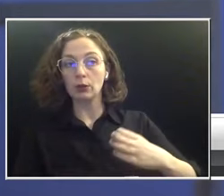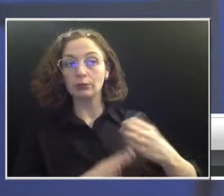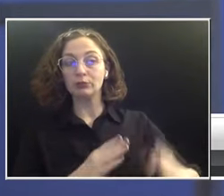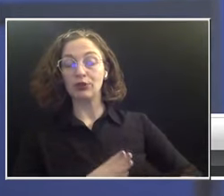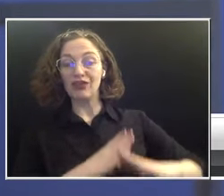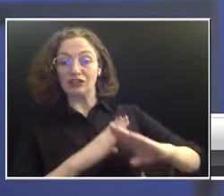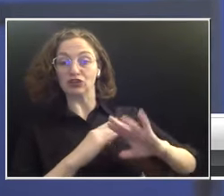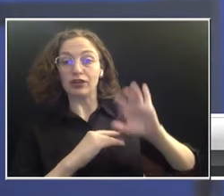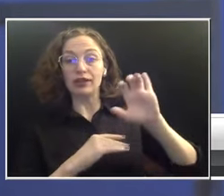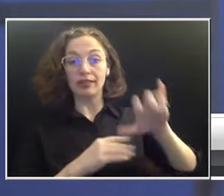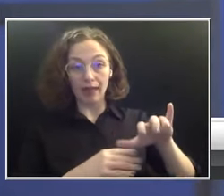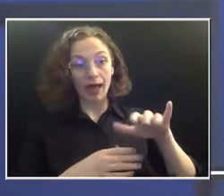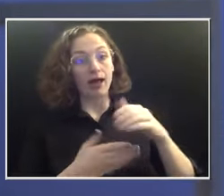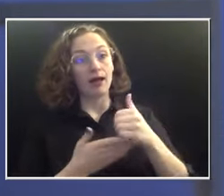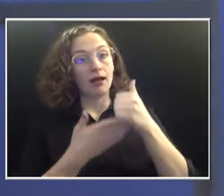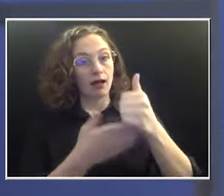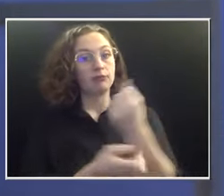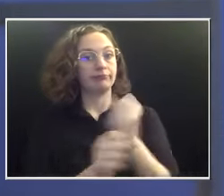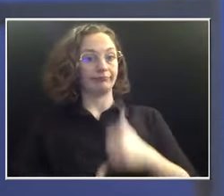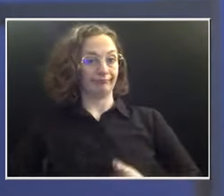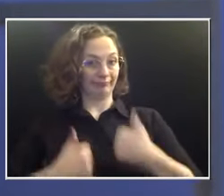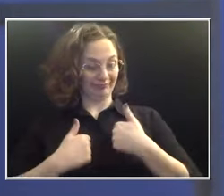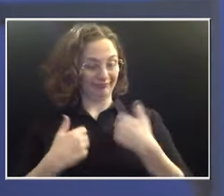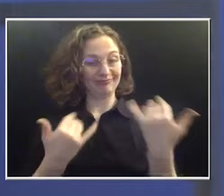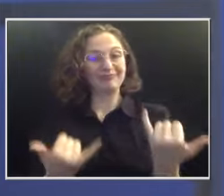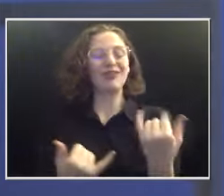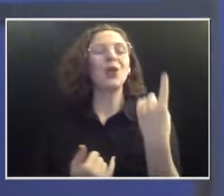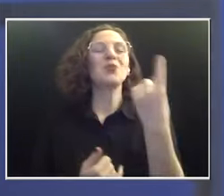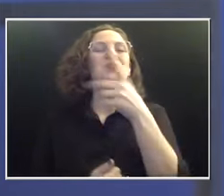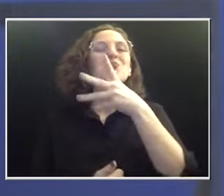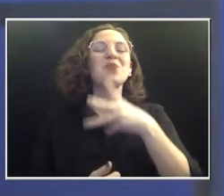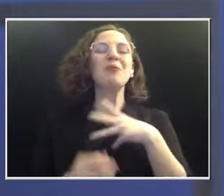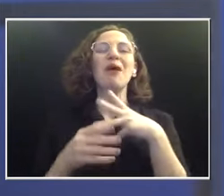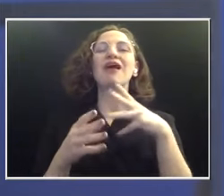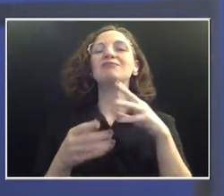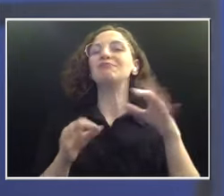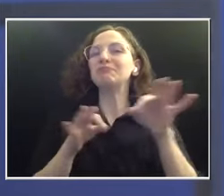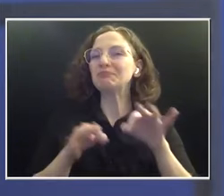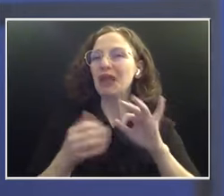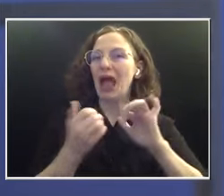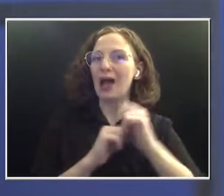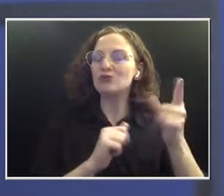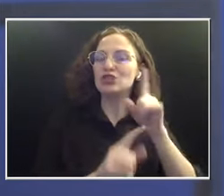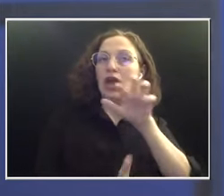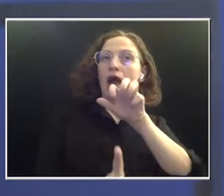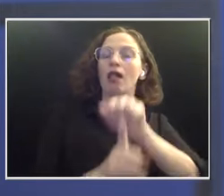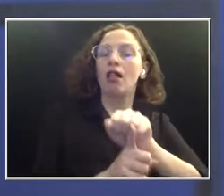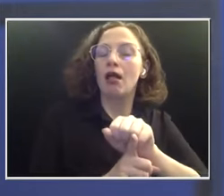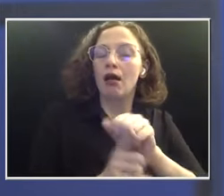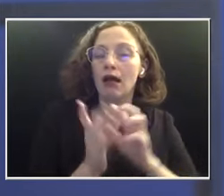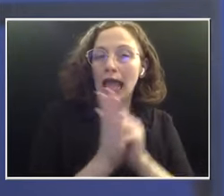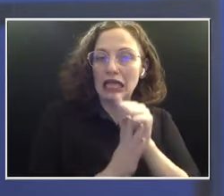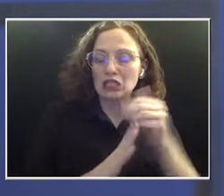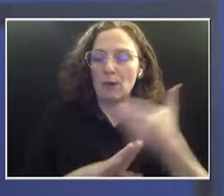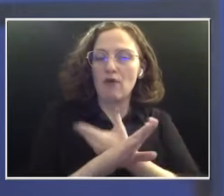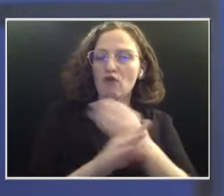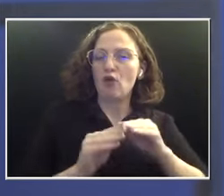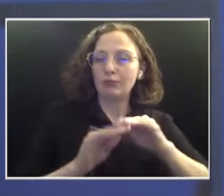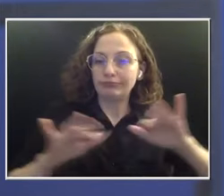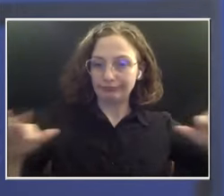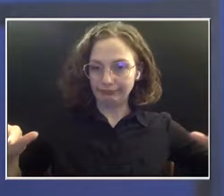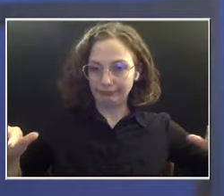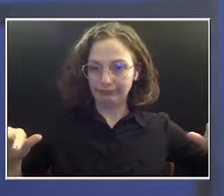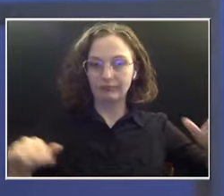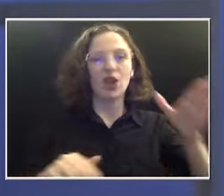how one woman was able to catch her cancer early before it spread, and we'll remind you of the critical importance